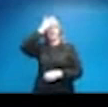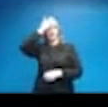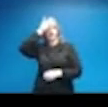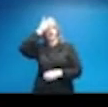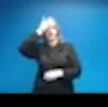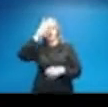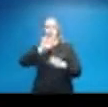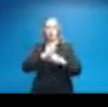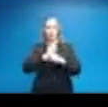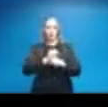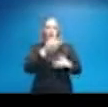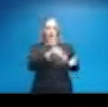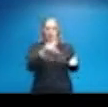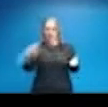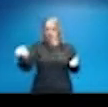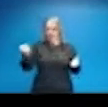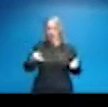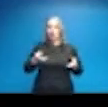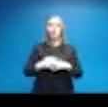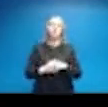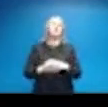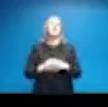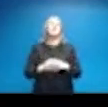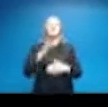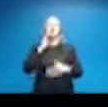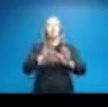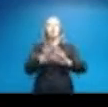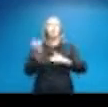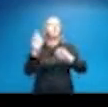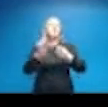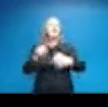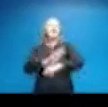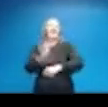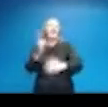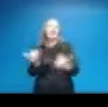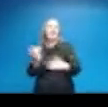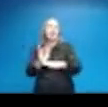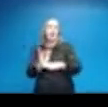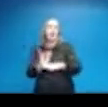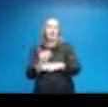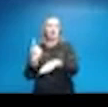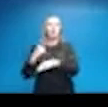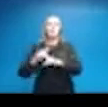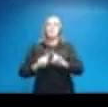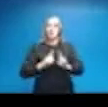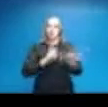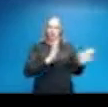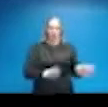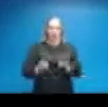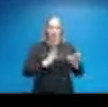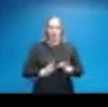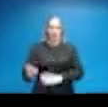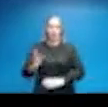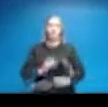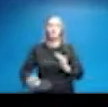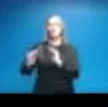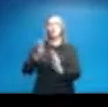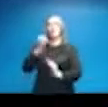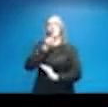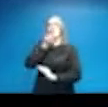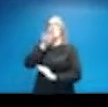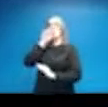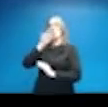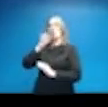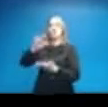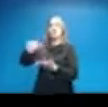These are currently operating until 7 p.m. this evening. However, we have made additional preparations for additional warming centers if the incident were to